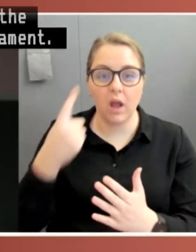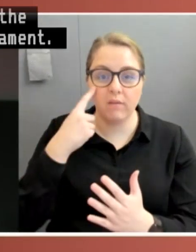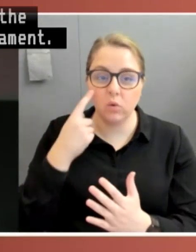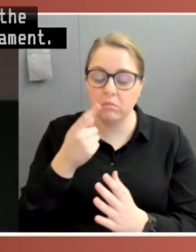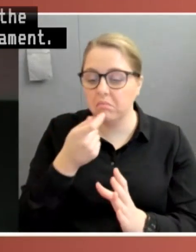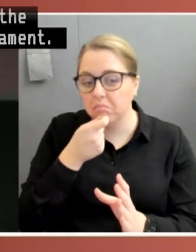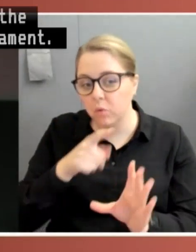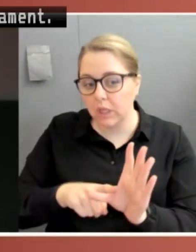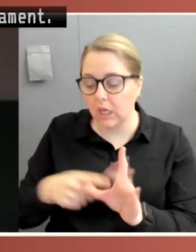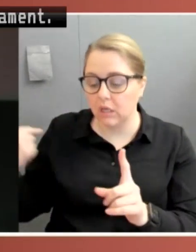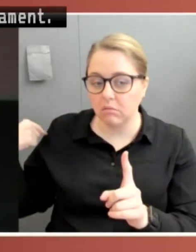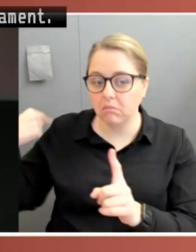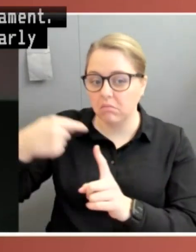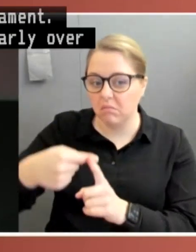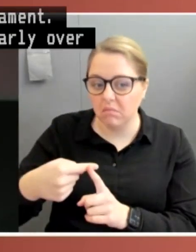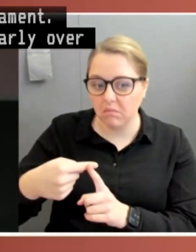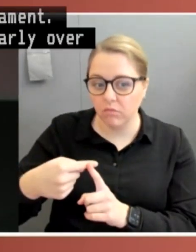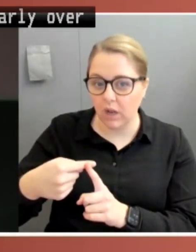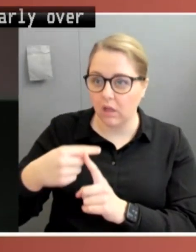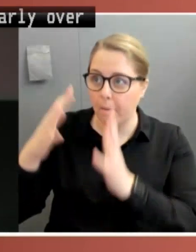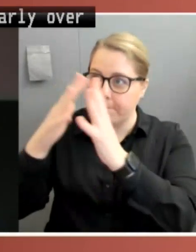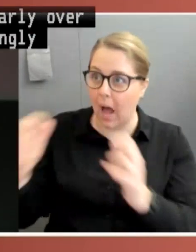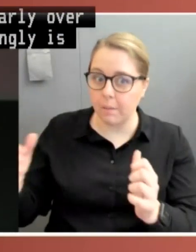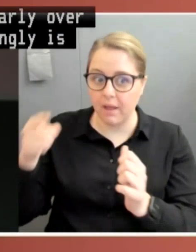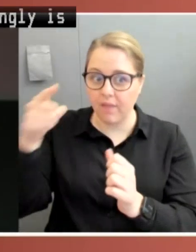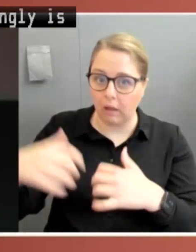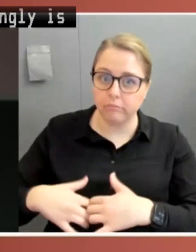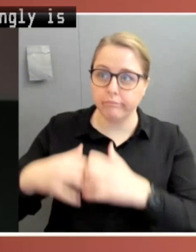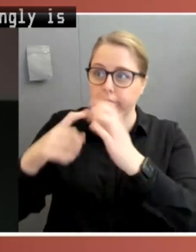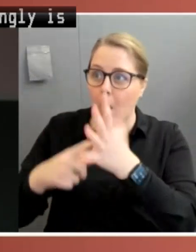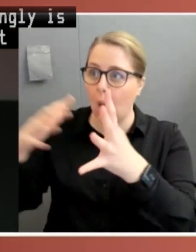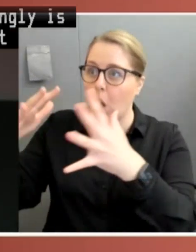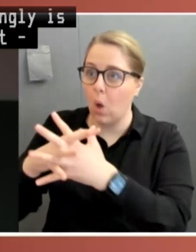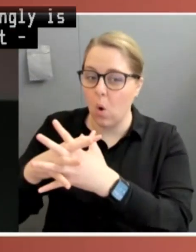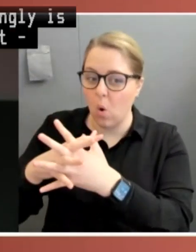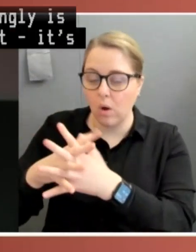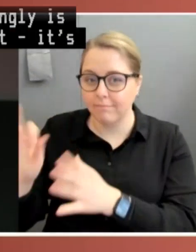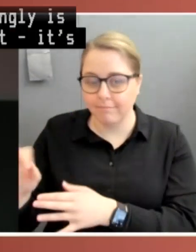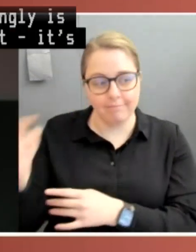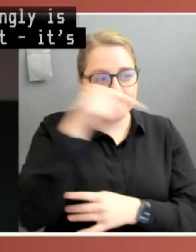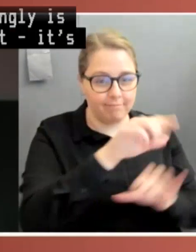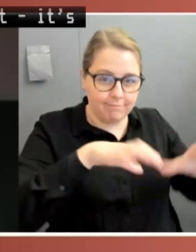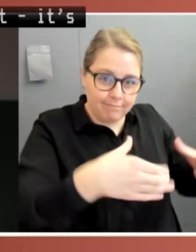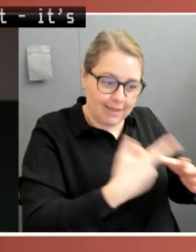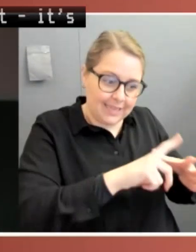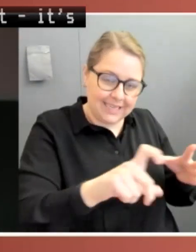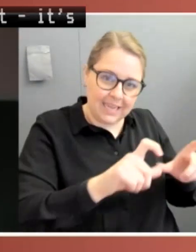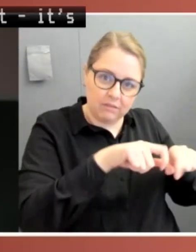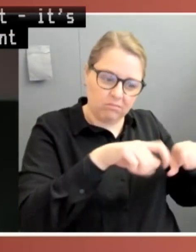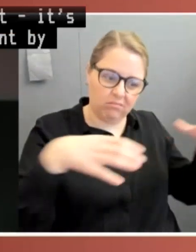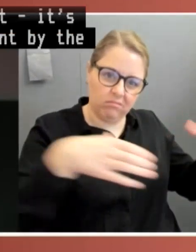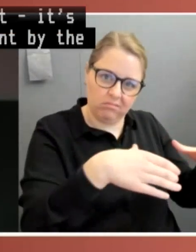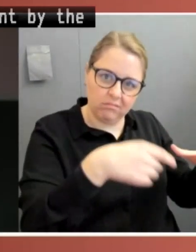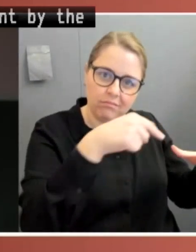increasingly is not even made by parliament, it's made on behalf of parliament by the executive. And that's certainly borne out by the pandemic,